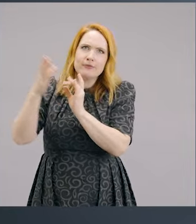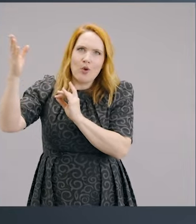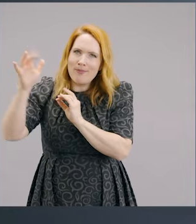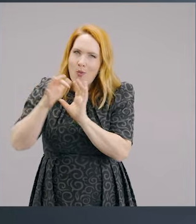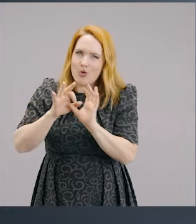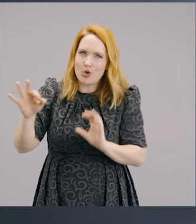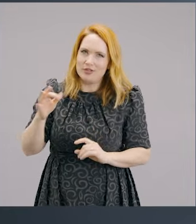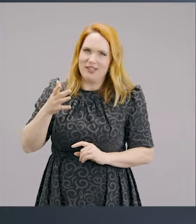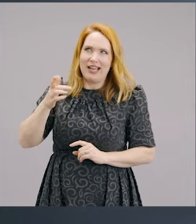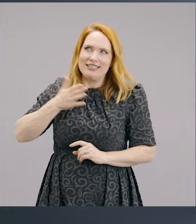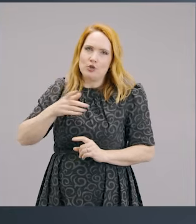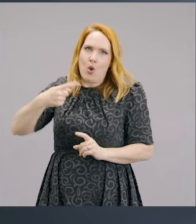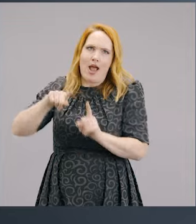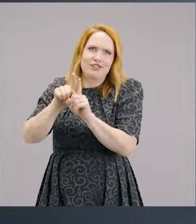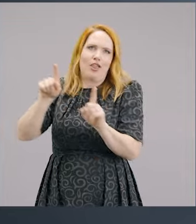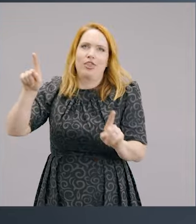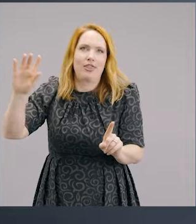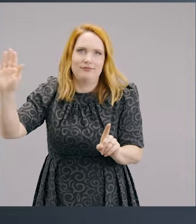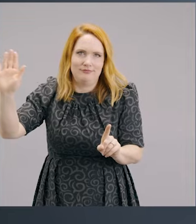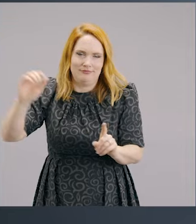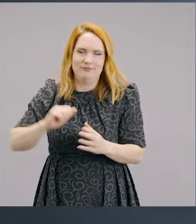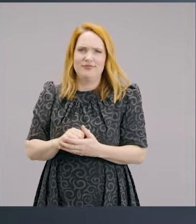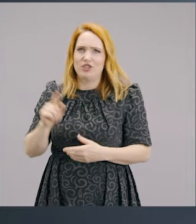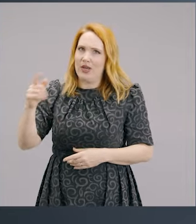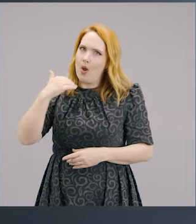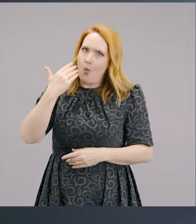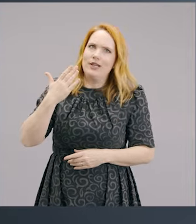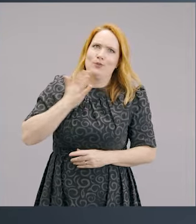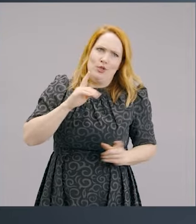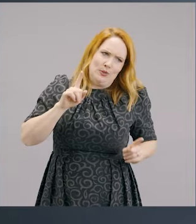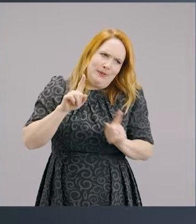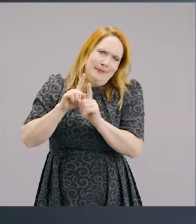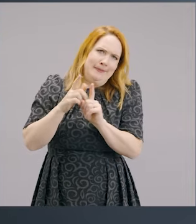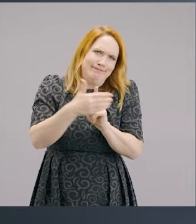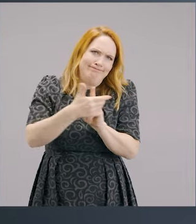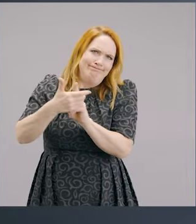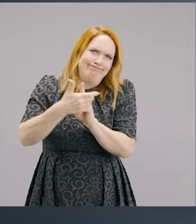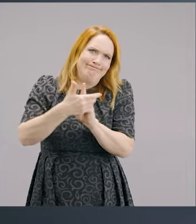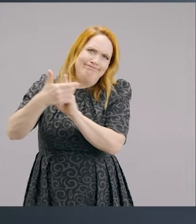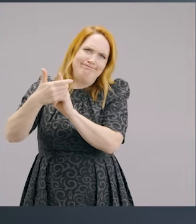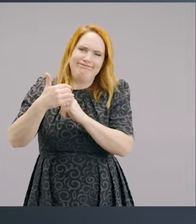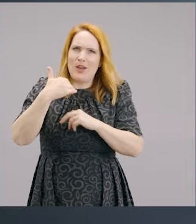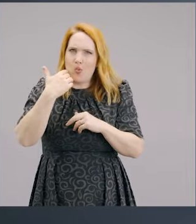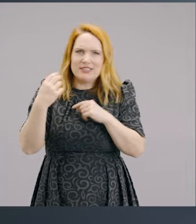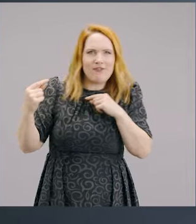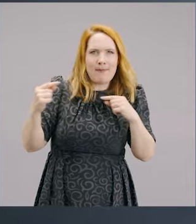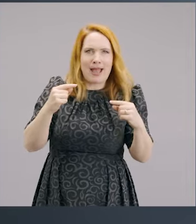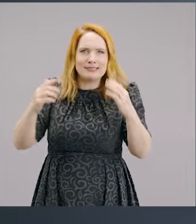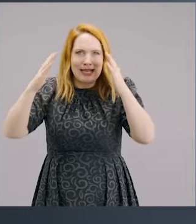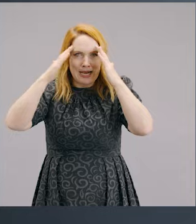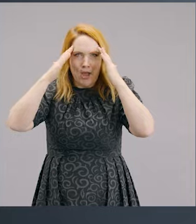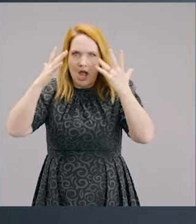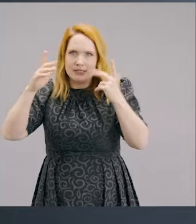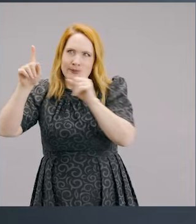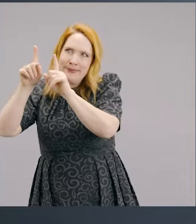lose us. And so there's constant battle that's going on for our lives. Constant battle that's going on in our